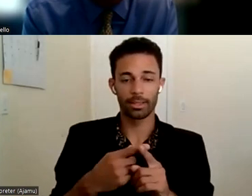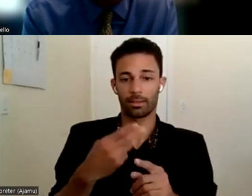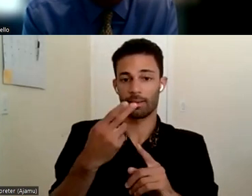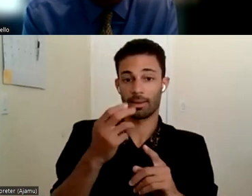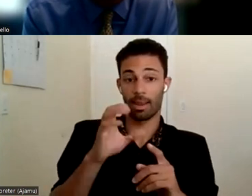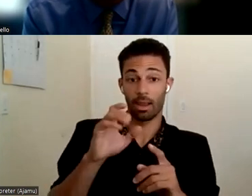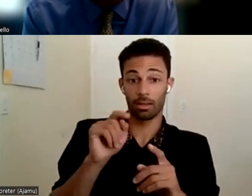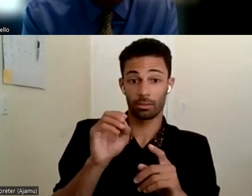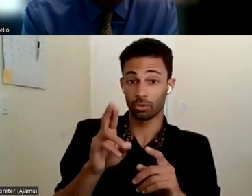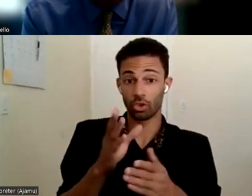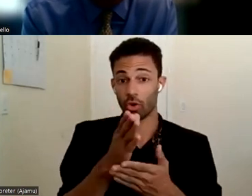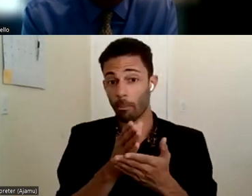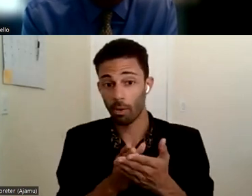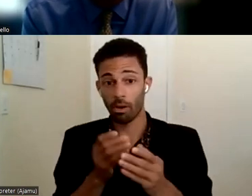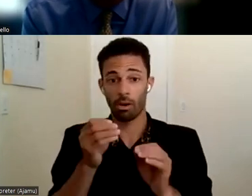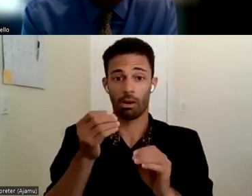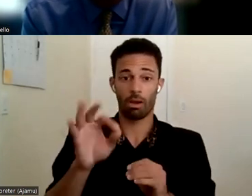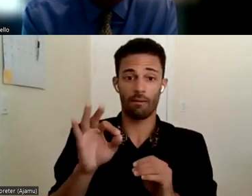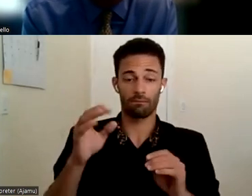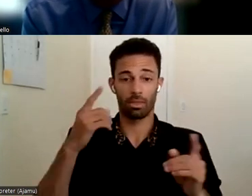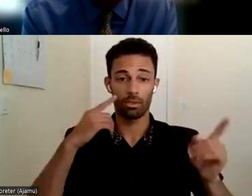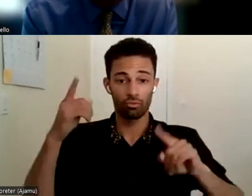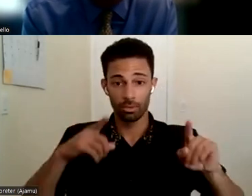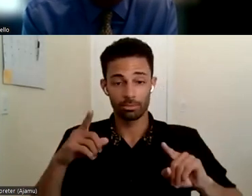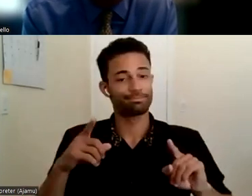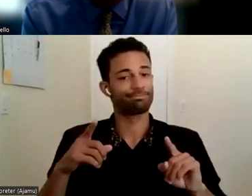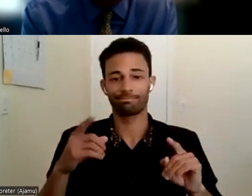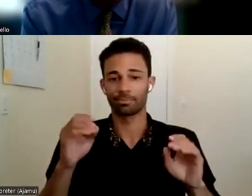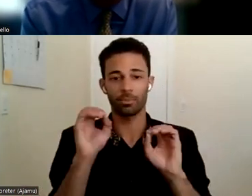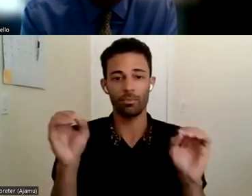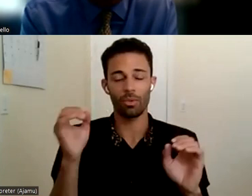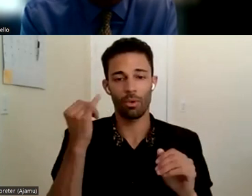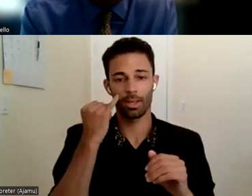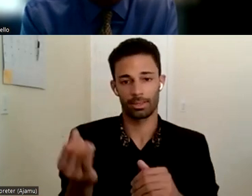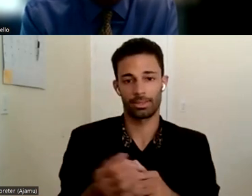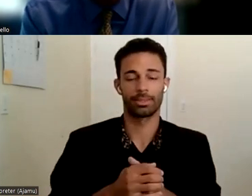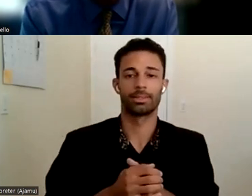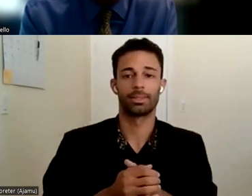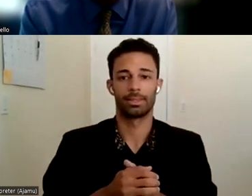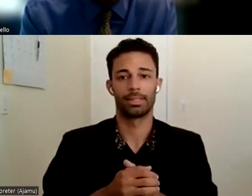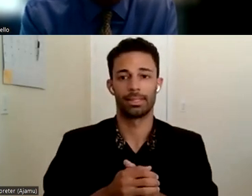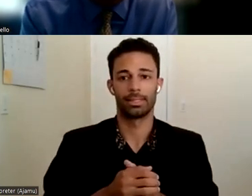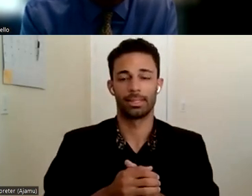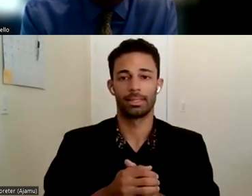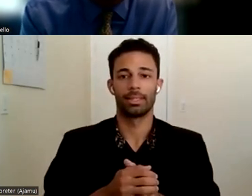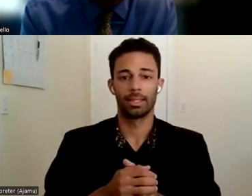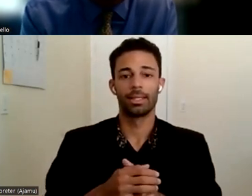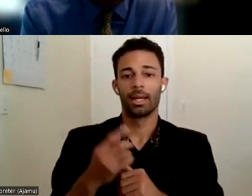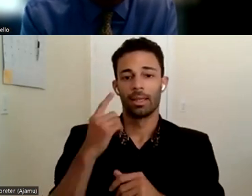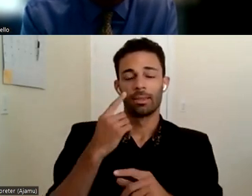was a part of the creation, we have no idea. Um, so I think that Howard's point really